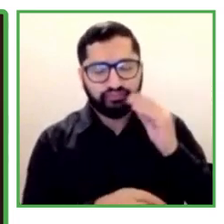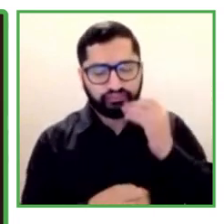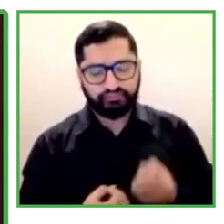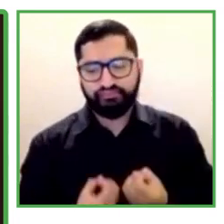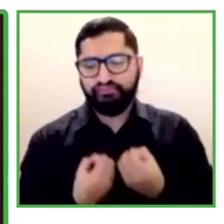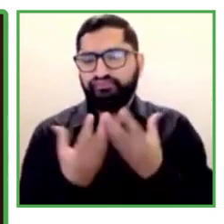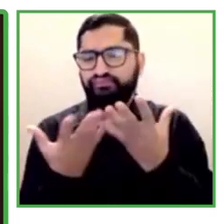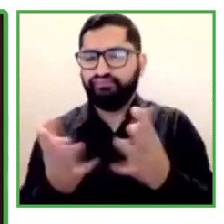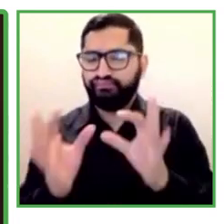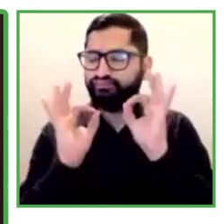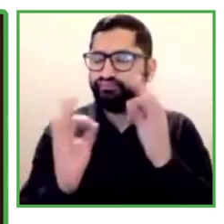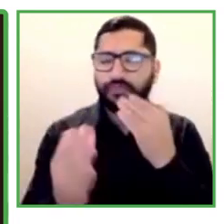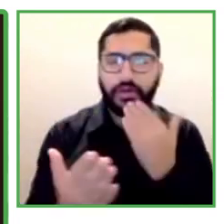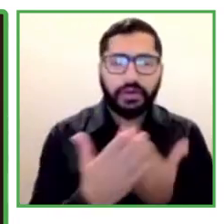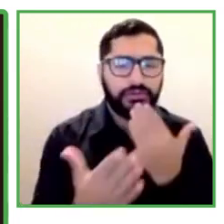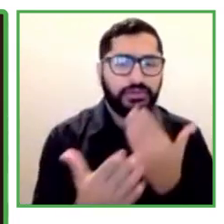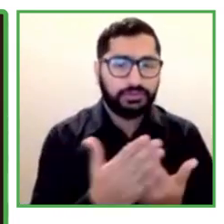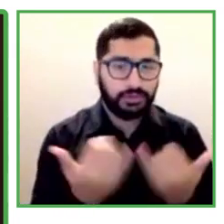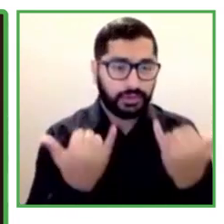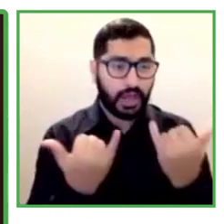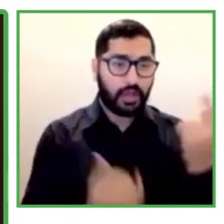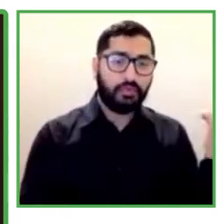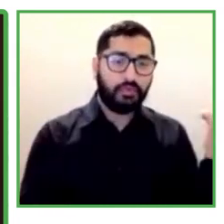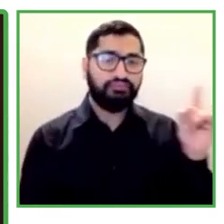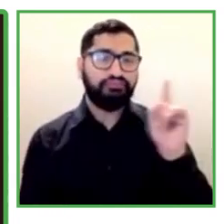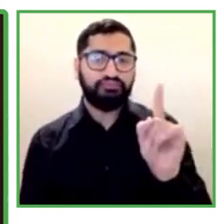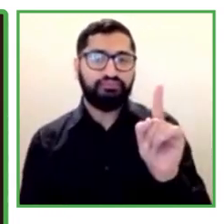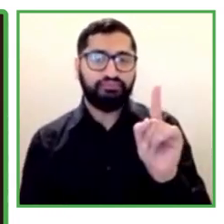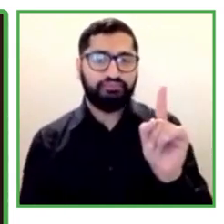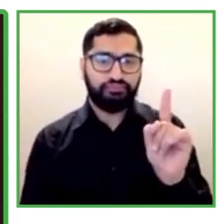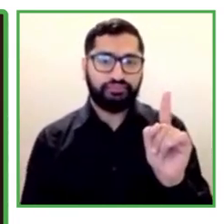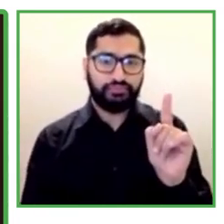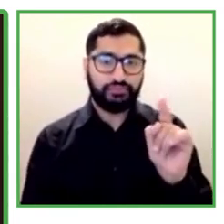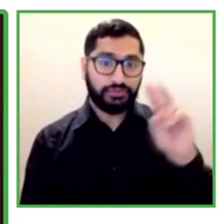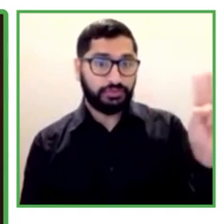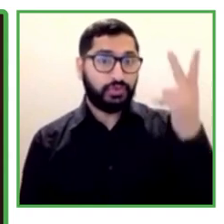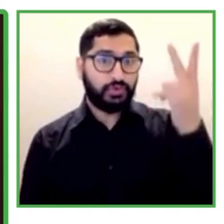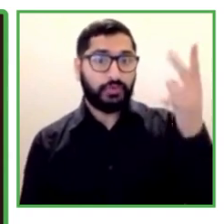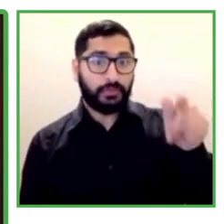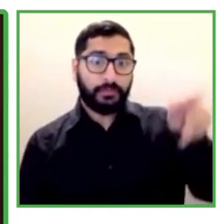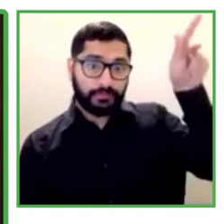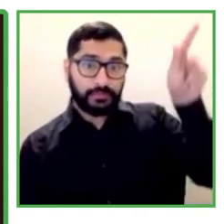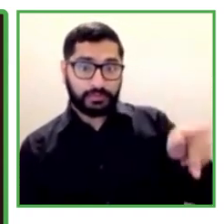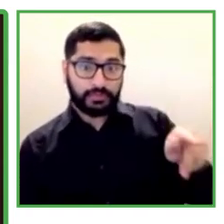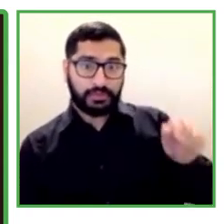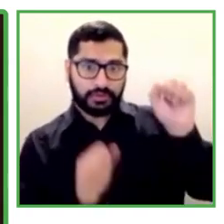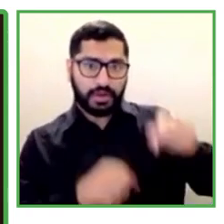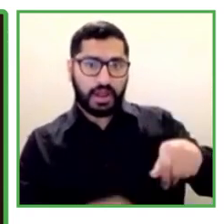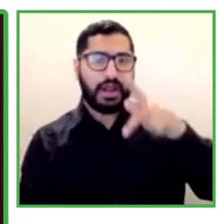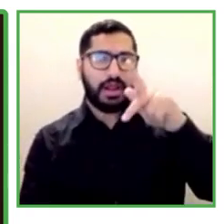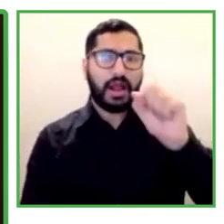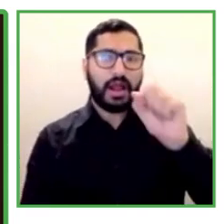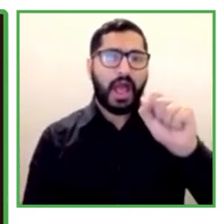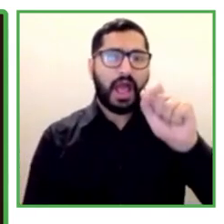speaker, Katya Berdyczewski from Scotia Bank.